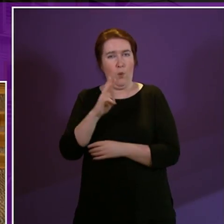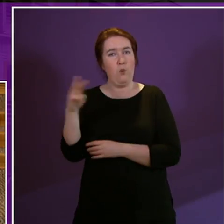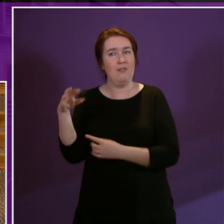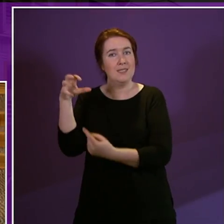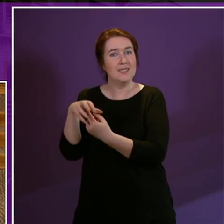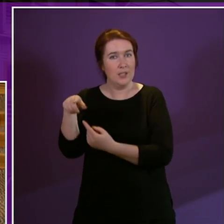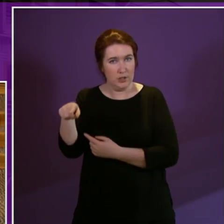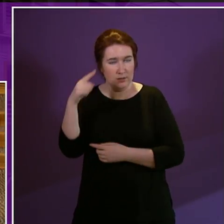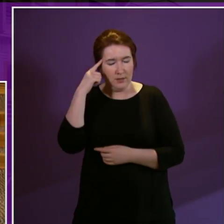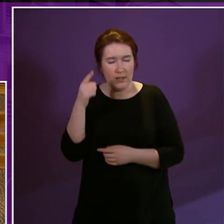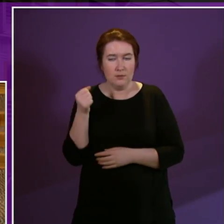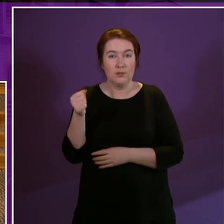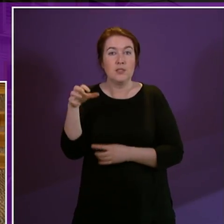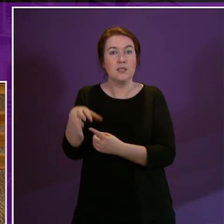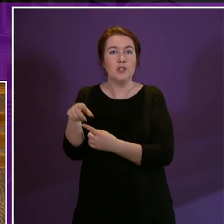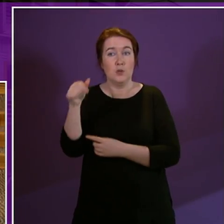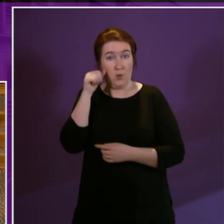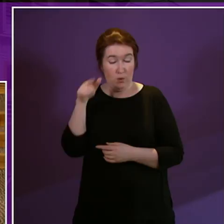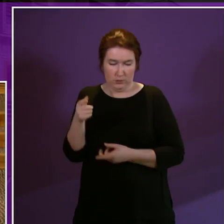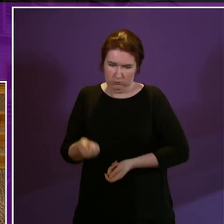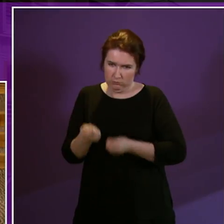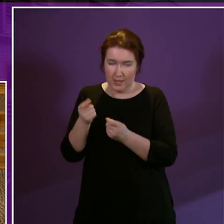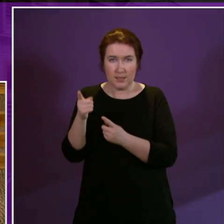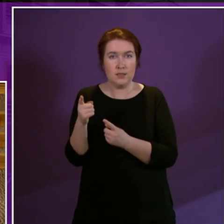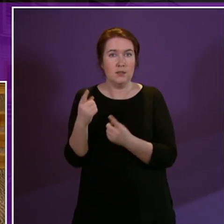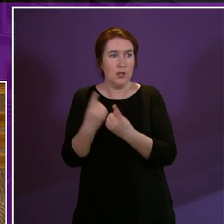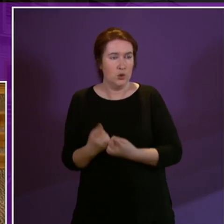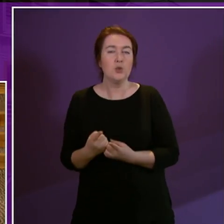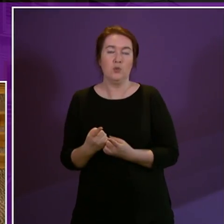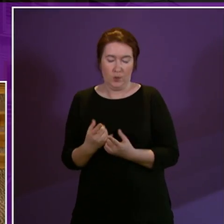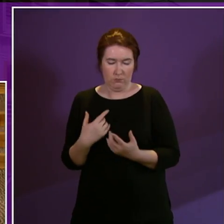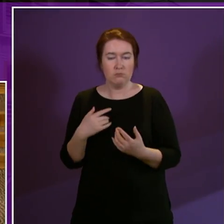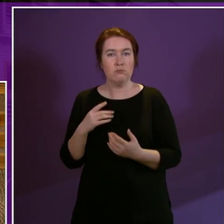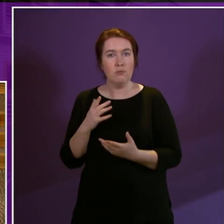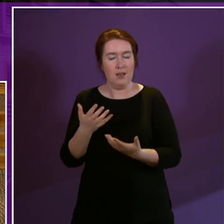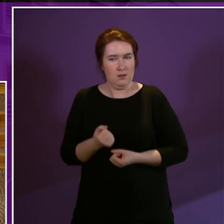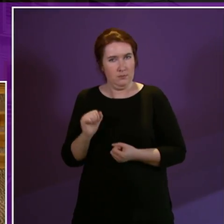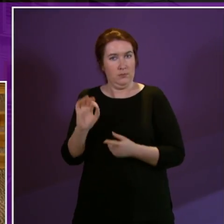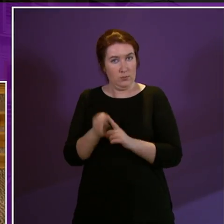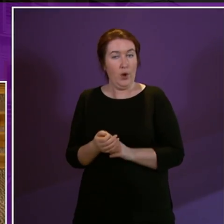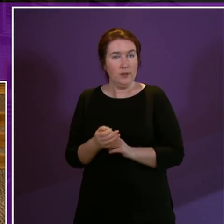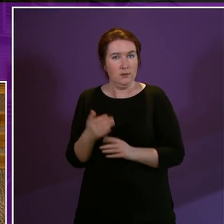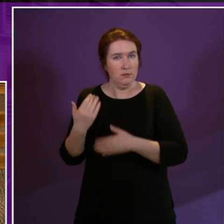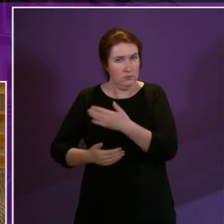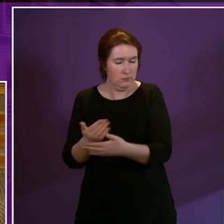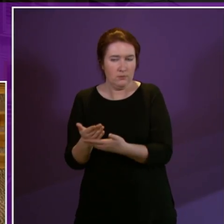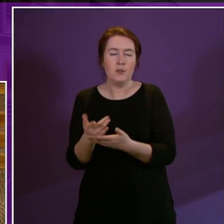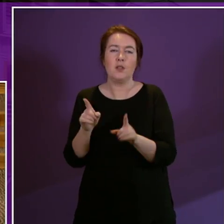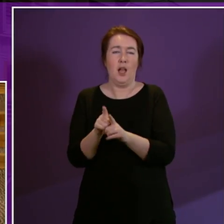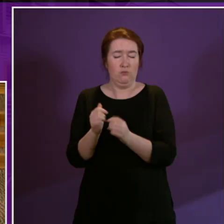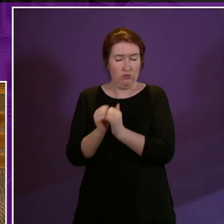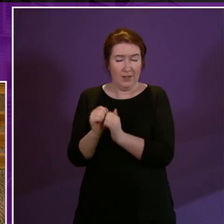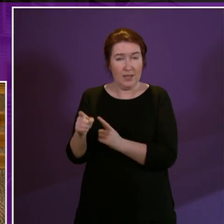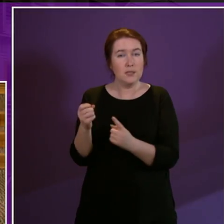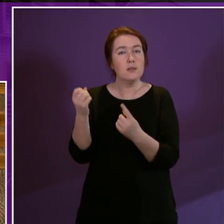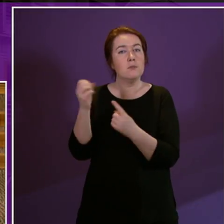as an assurance that we are taking the issue he's raised and with respect to Waverley Station seriously and I'm grateful to him for the important